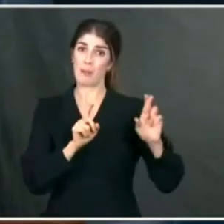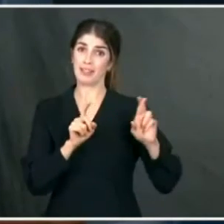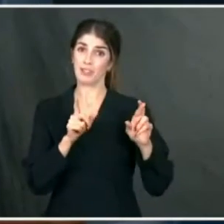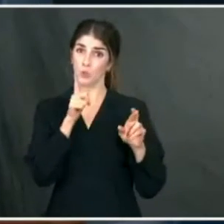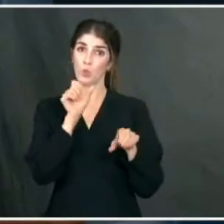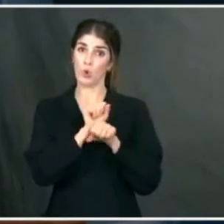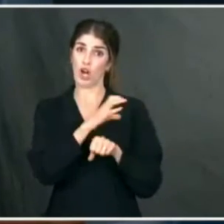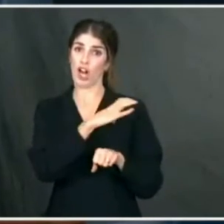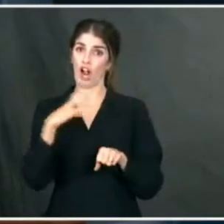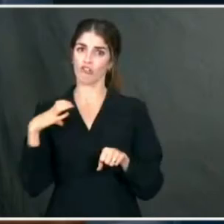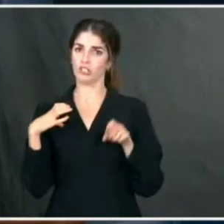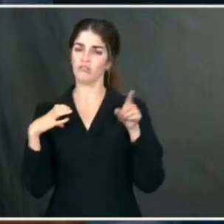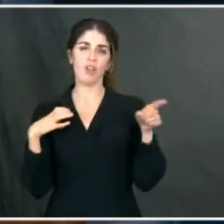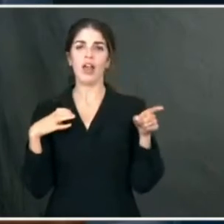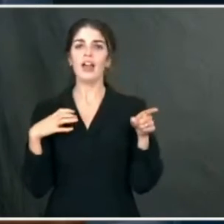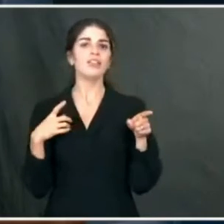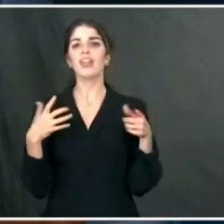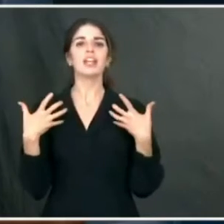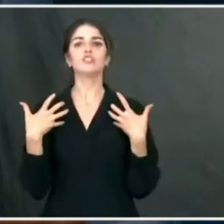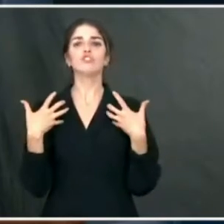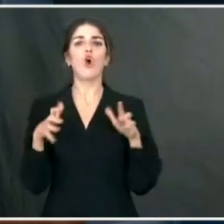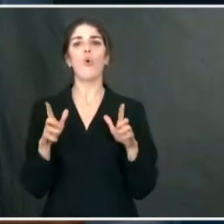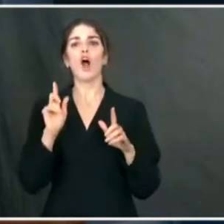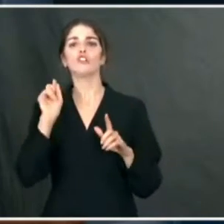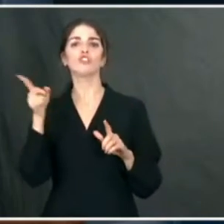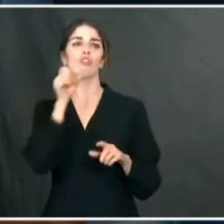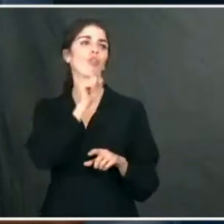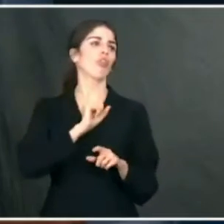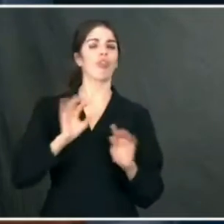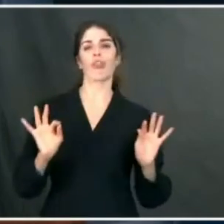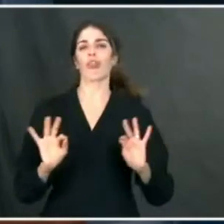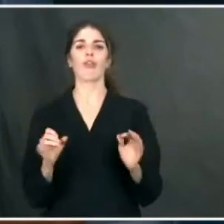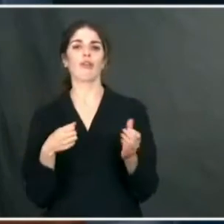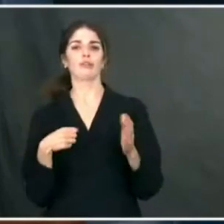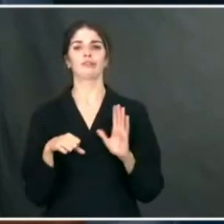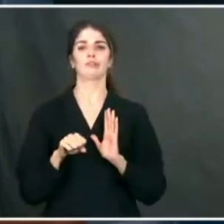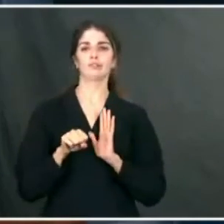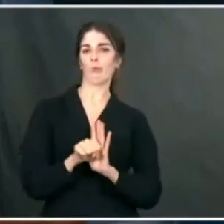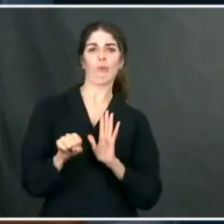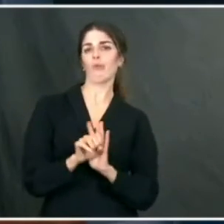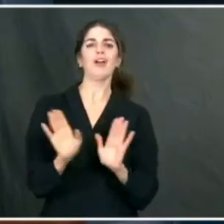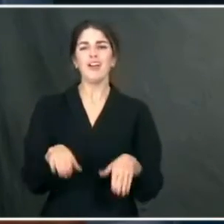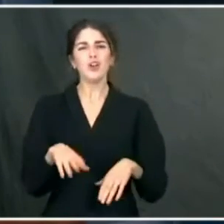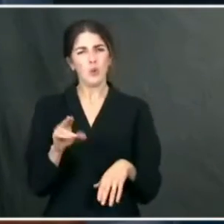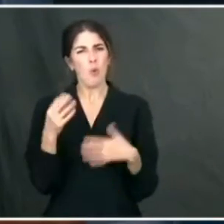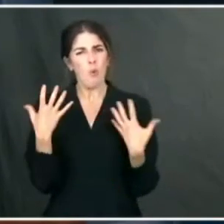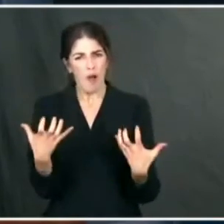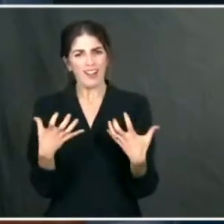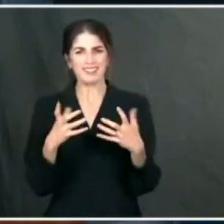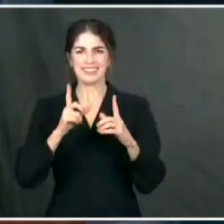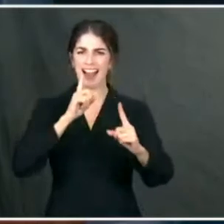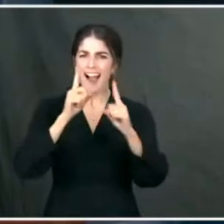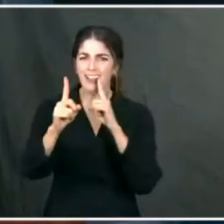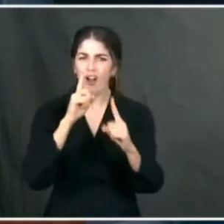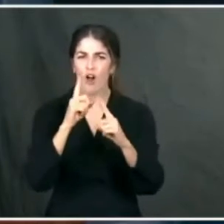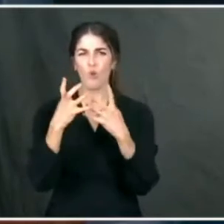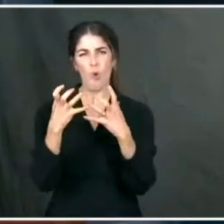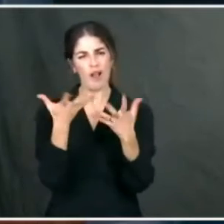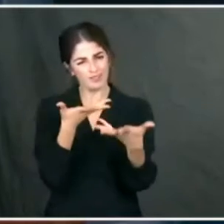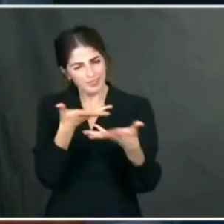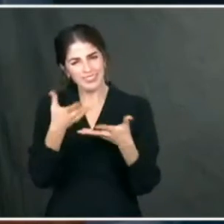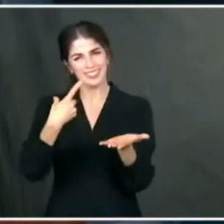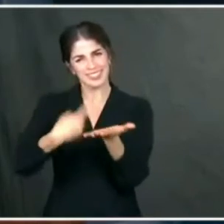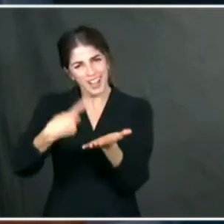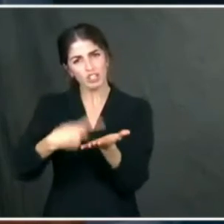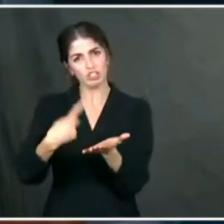they're not looking for something symbolic. They are looking for engagement. They're looking to have a conversation. They're looking to have a dialogue. And that's exactly